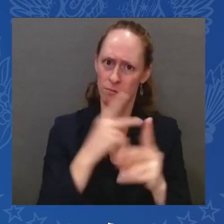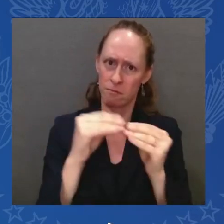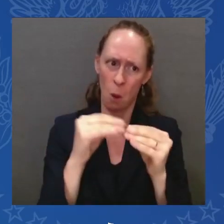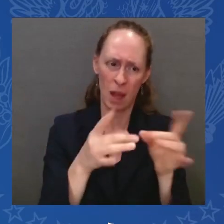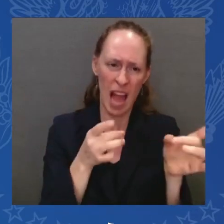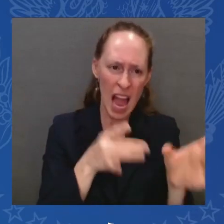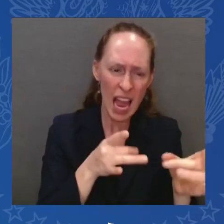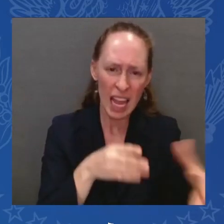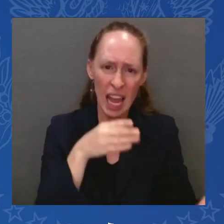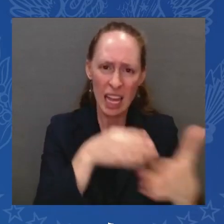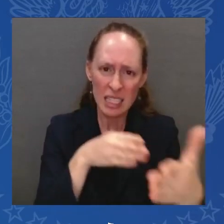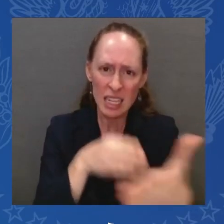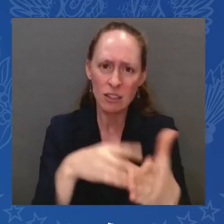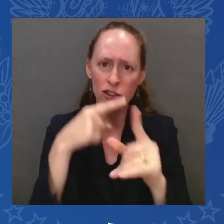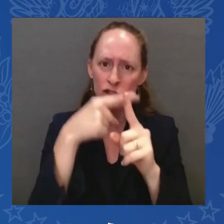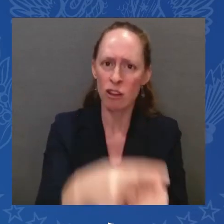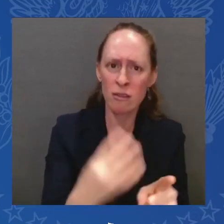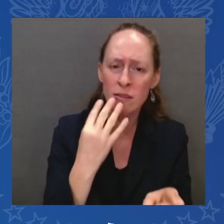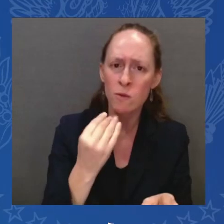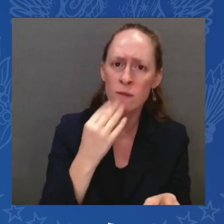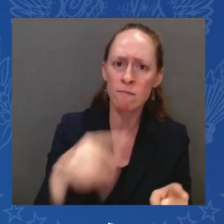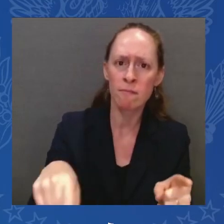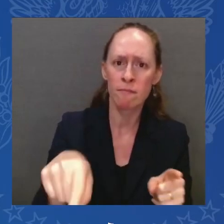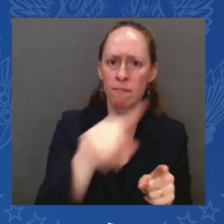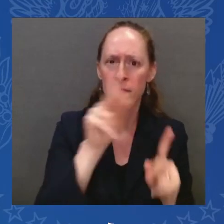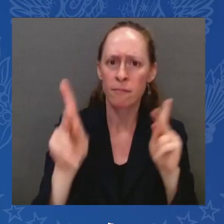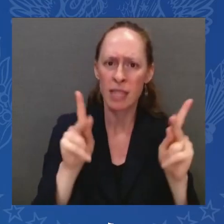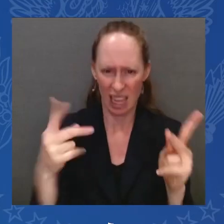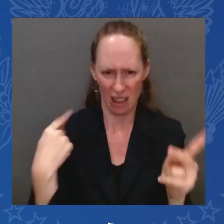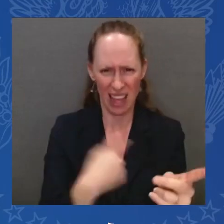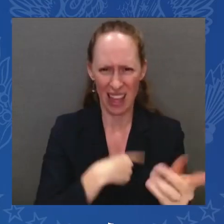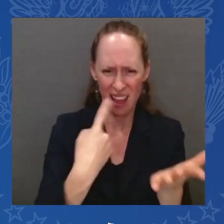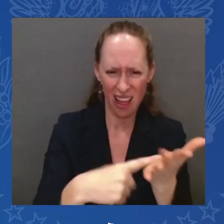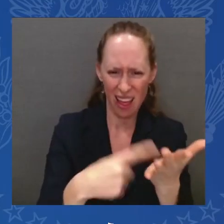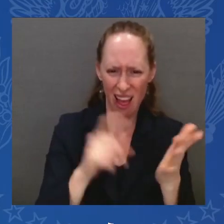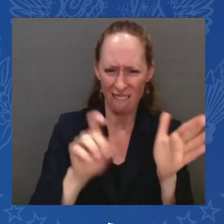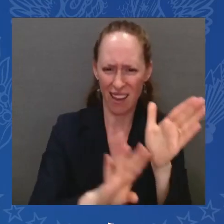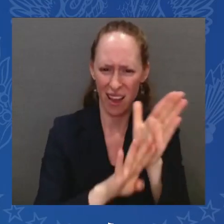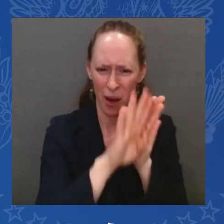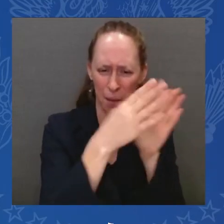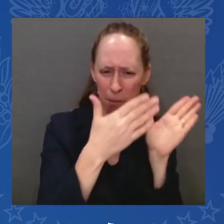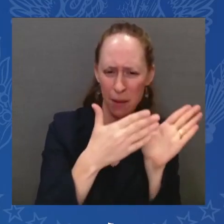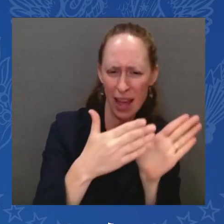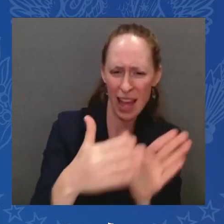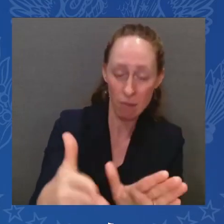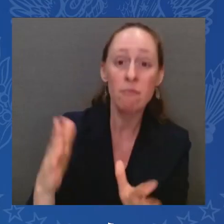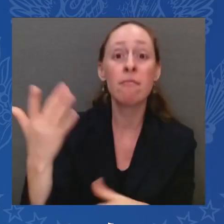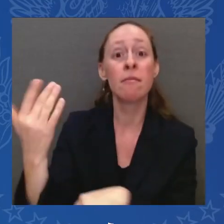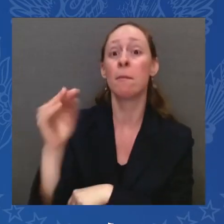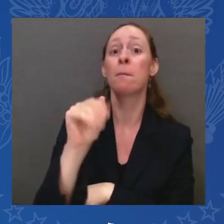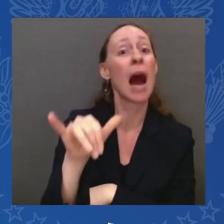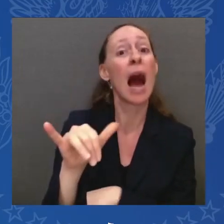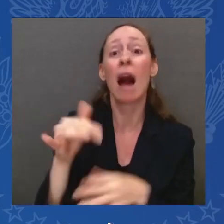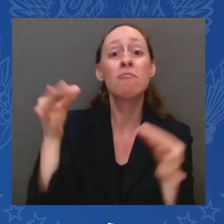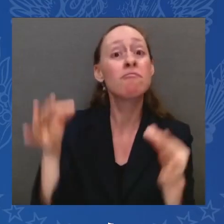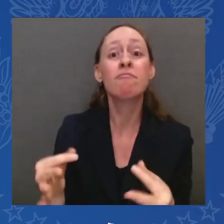the Biden-Harris administration released the first-ever national strategy to counter anti-Semitism.